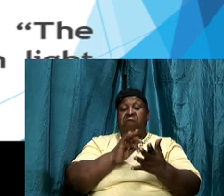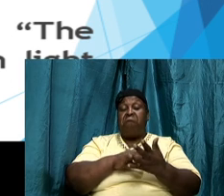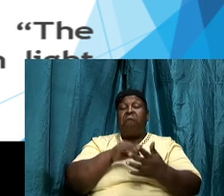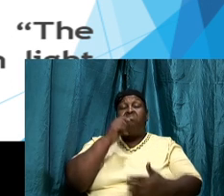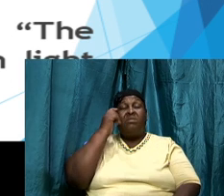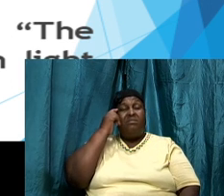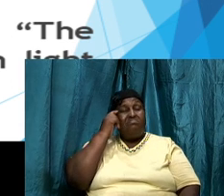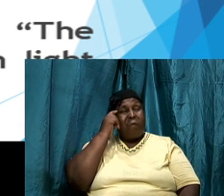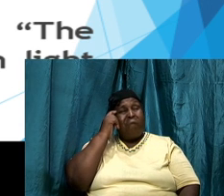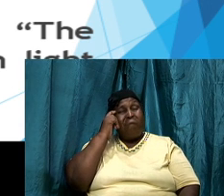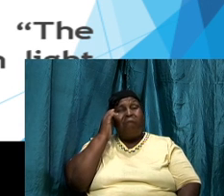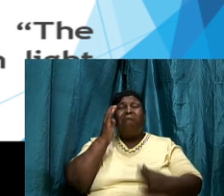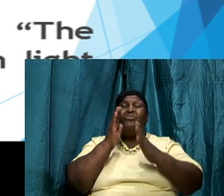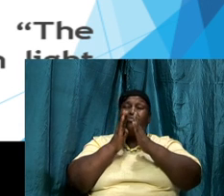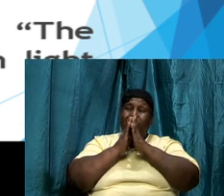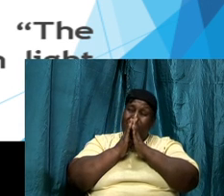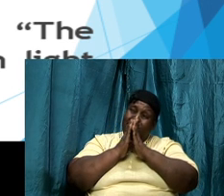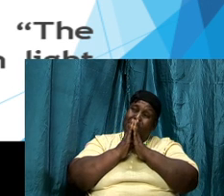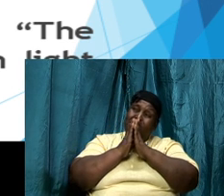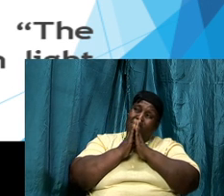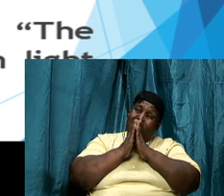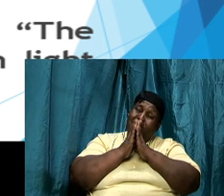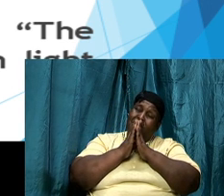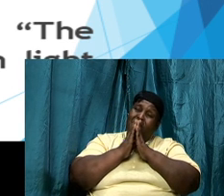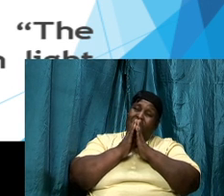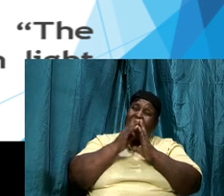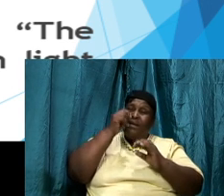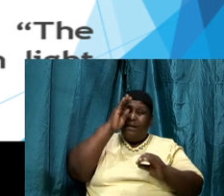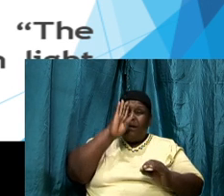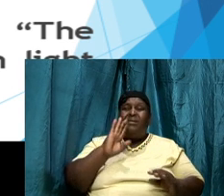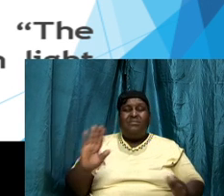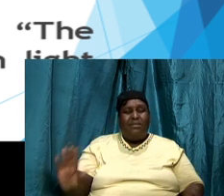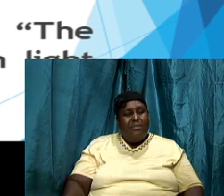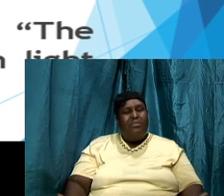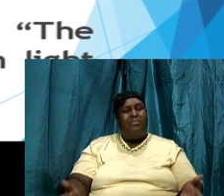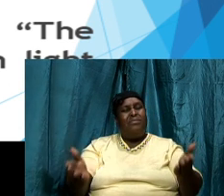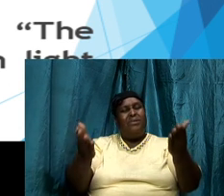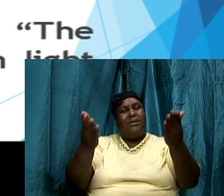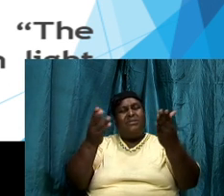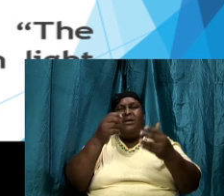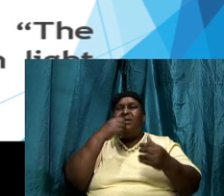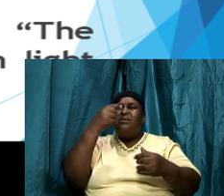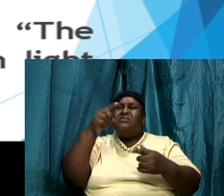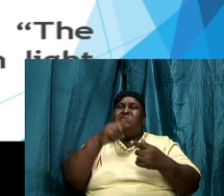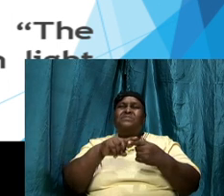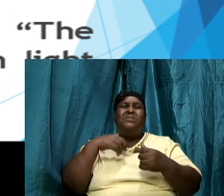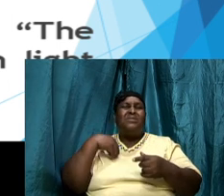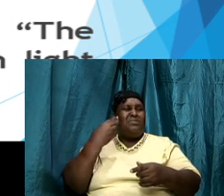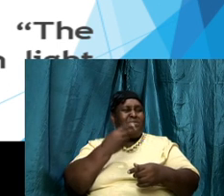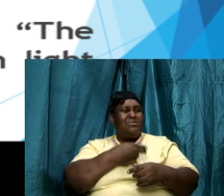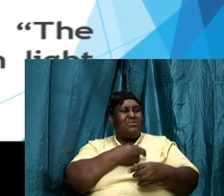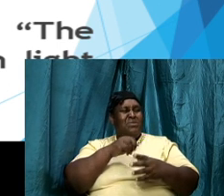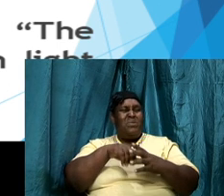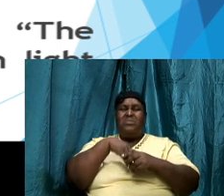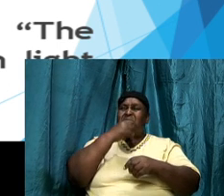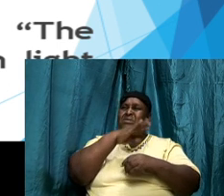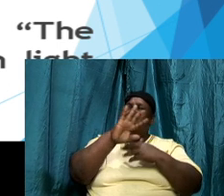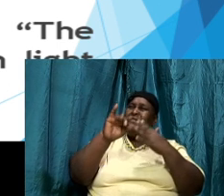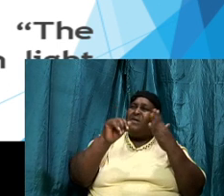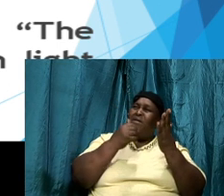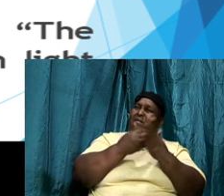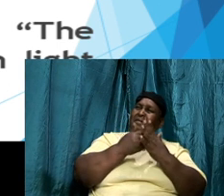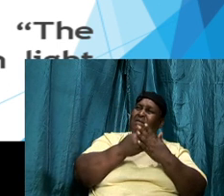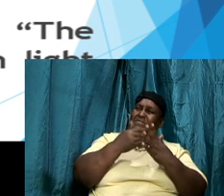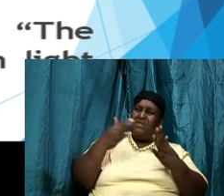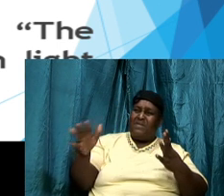praying over yeah God is going to rise up and talk to us out of all of those things that